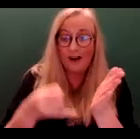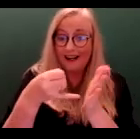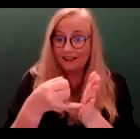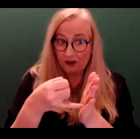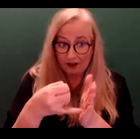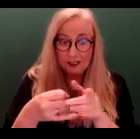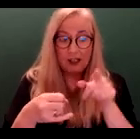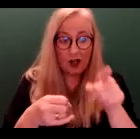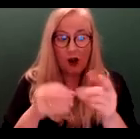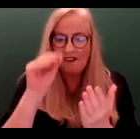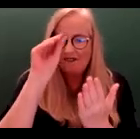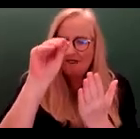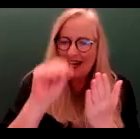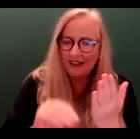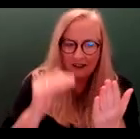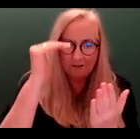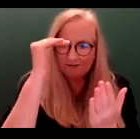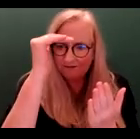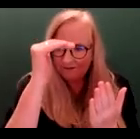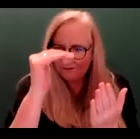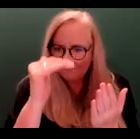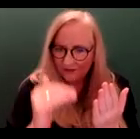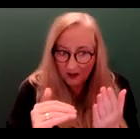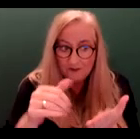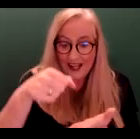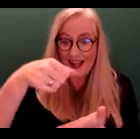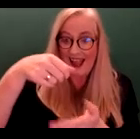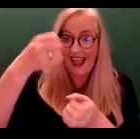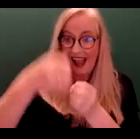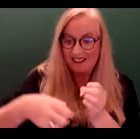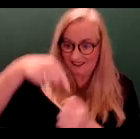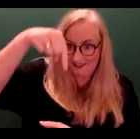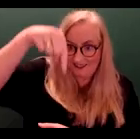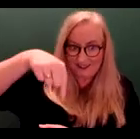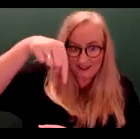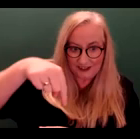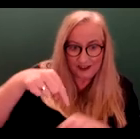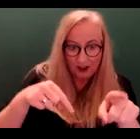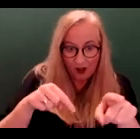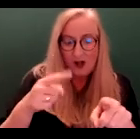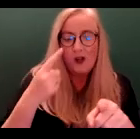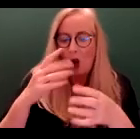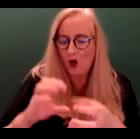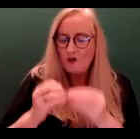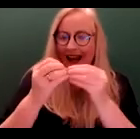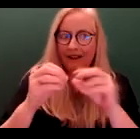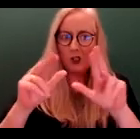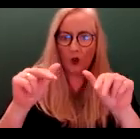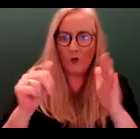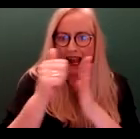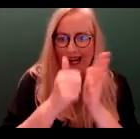You fill in the form here and at the very end, you scroll down, create new account.